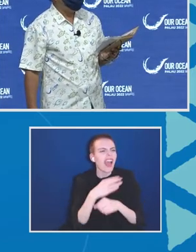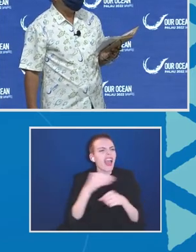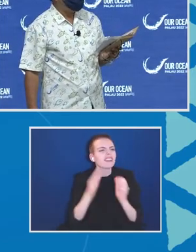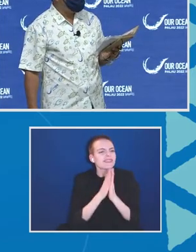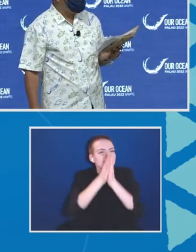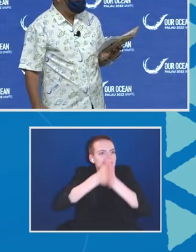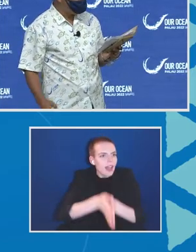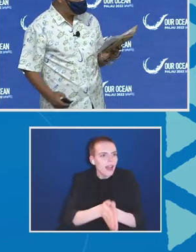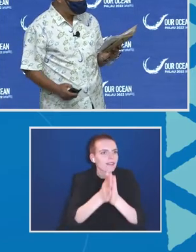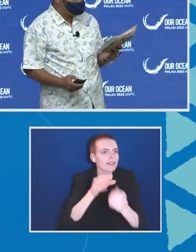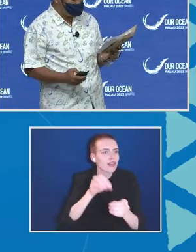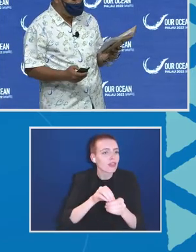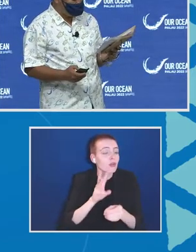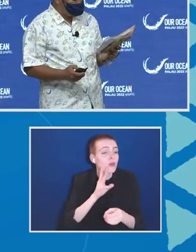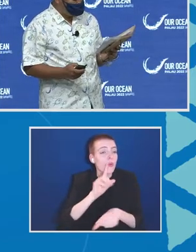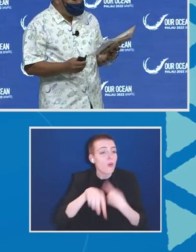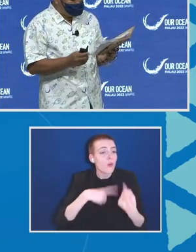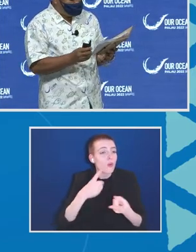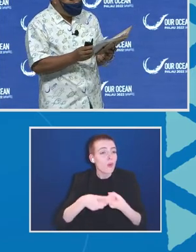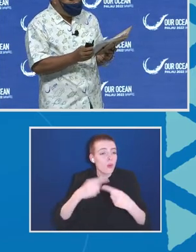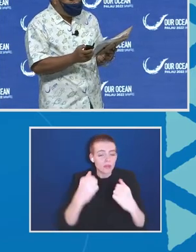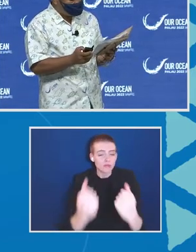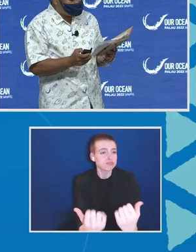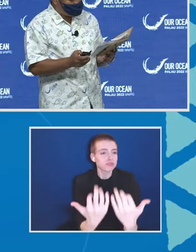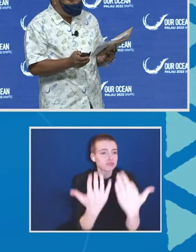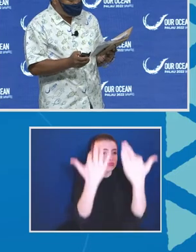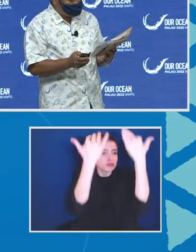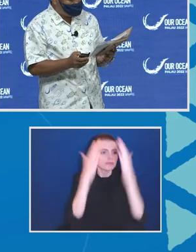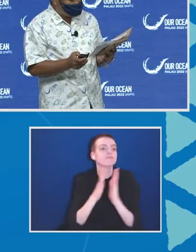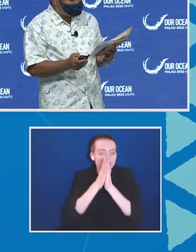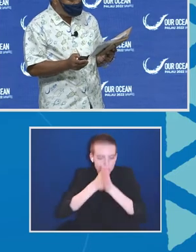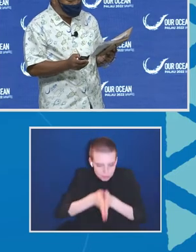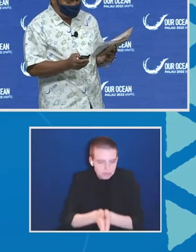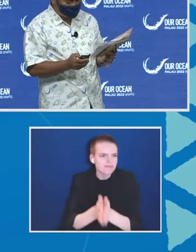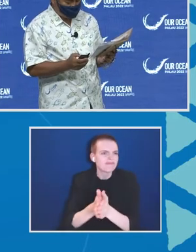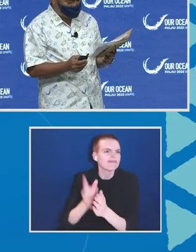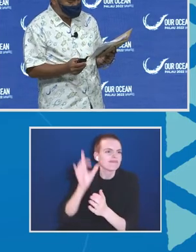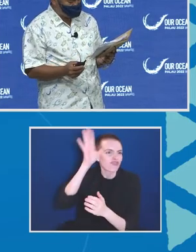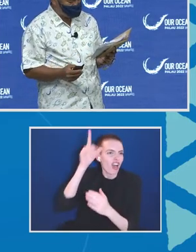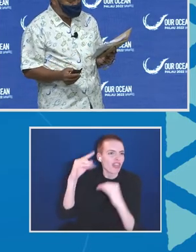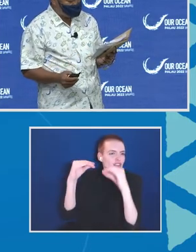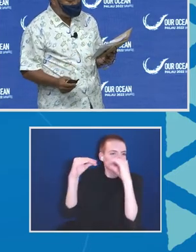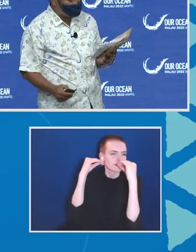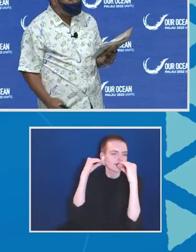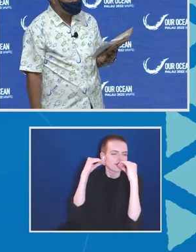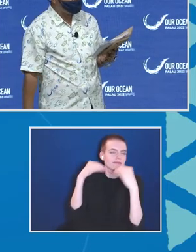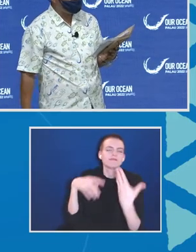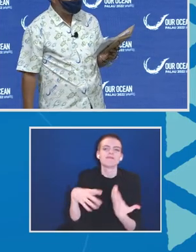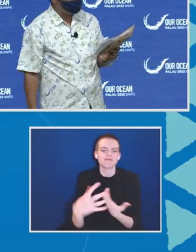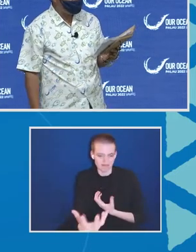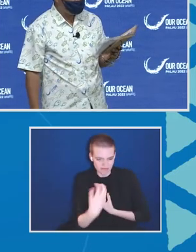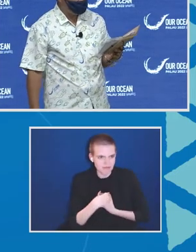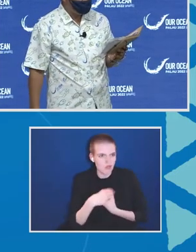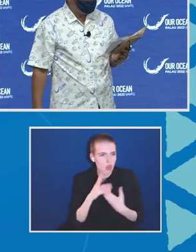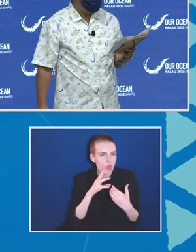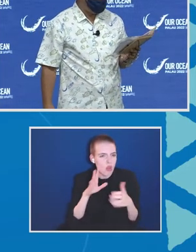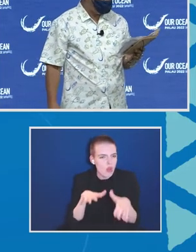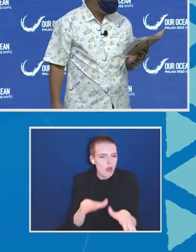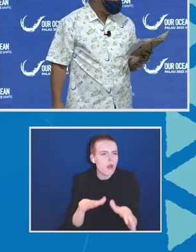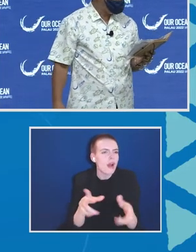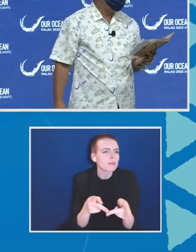wave crashes in front of me. The ocean, therefore, is the place for joy to me.